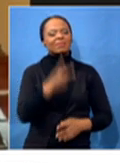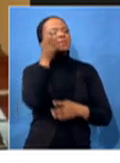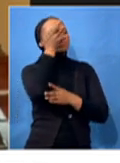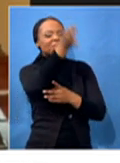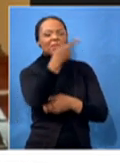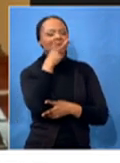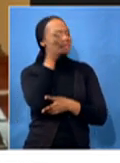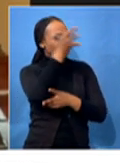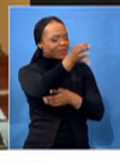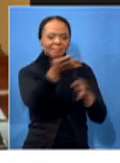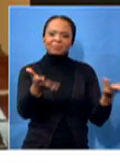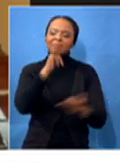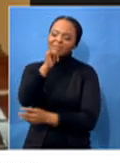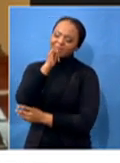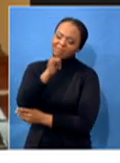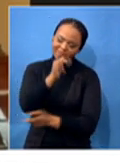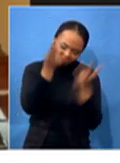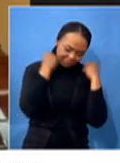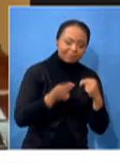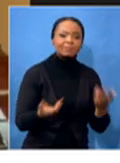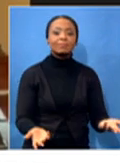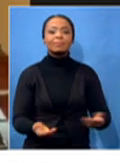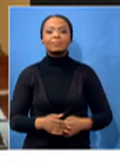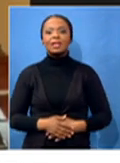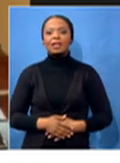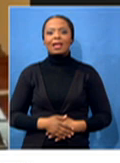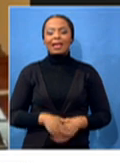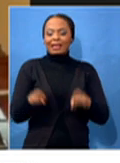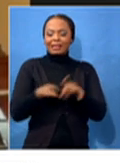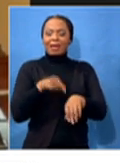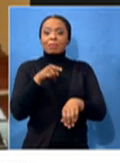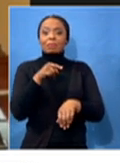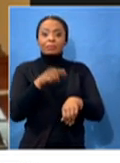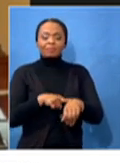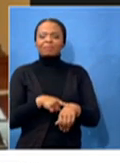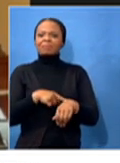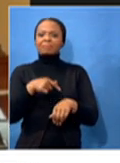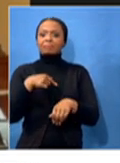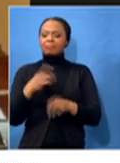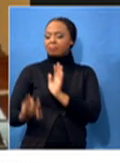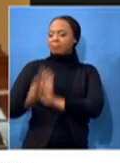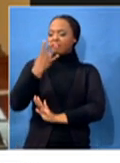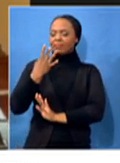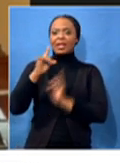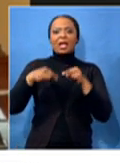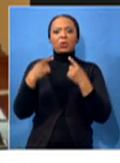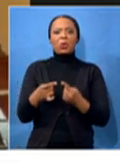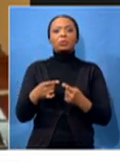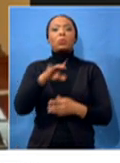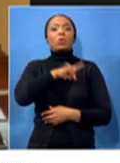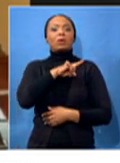the other thing that I couldn't be chased out of cricket at the early stage because